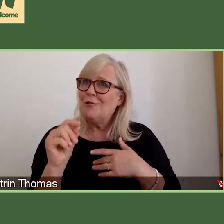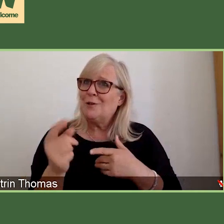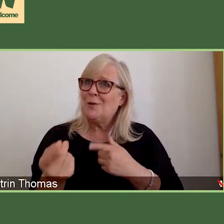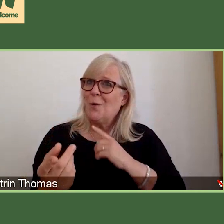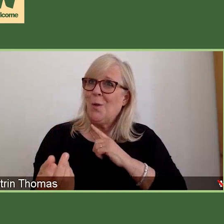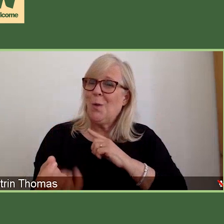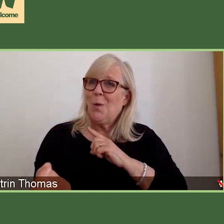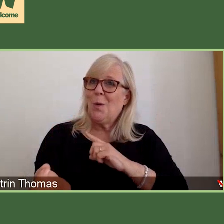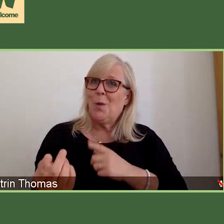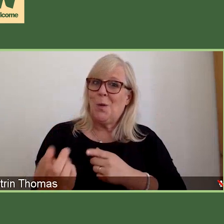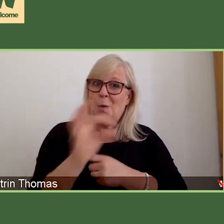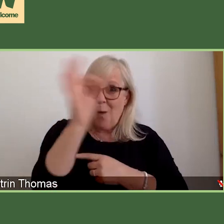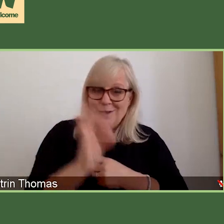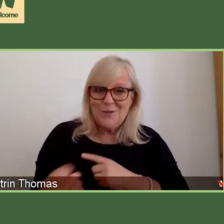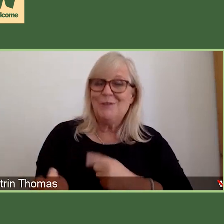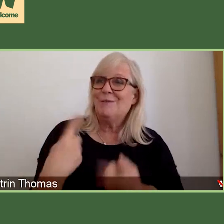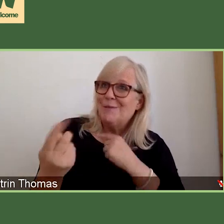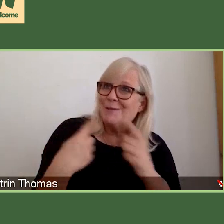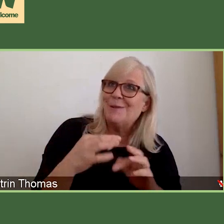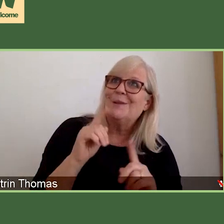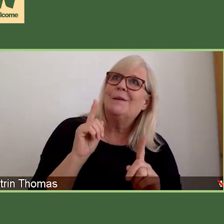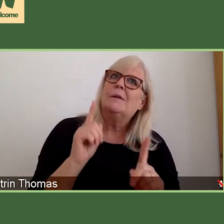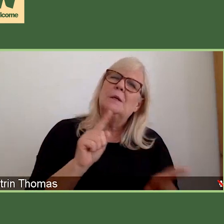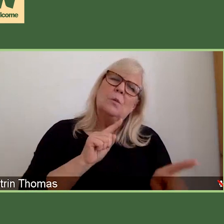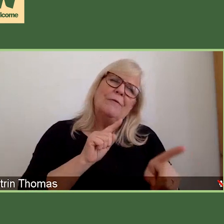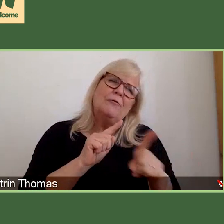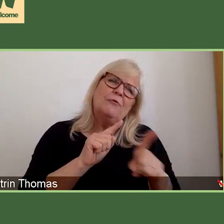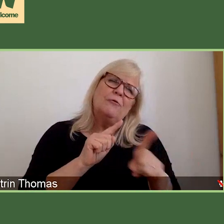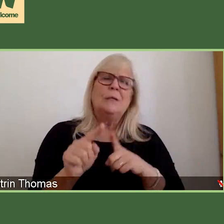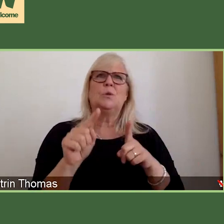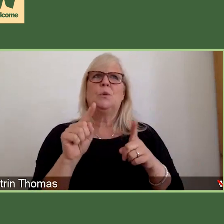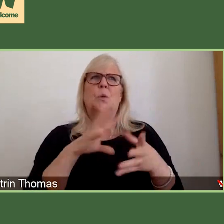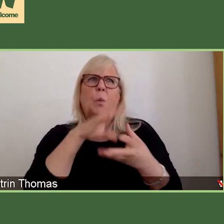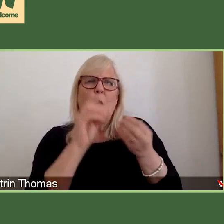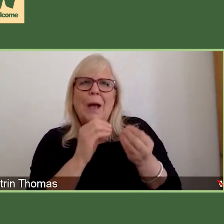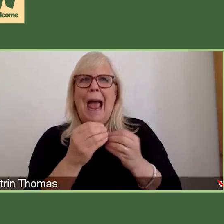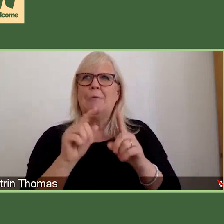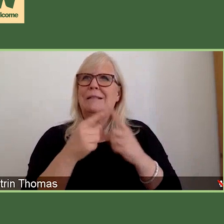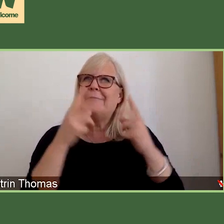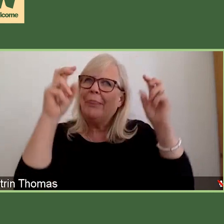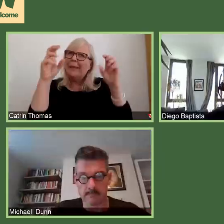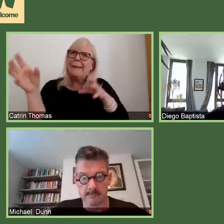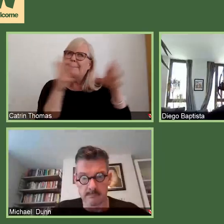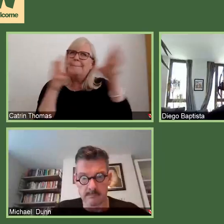and we've tried our best to group them into themes. So can I ask all of our speakers to share their video again?